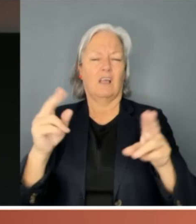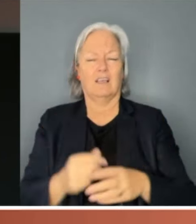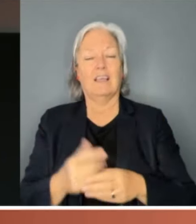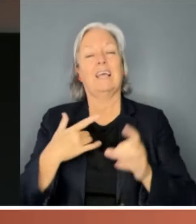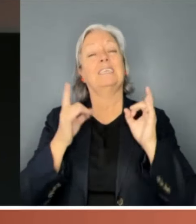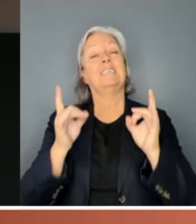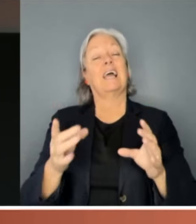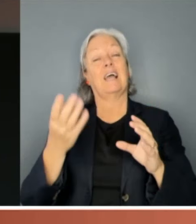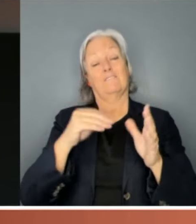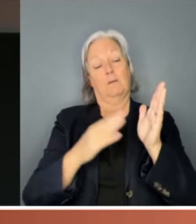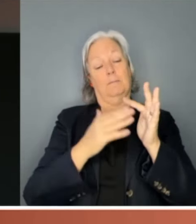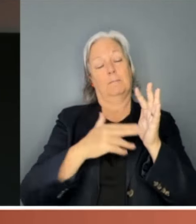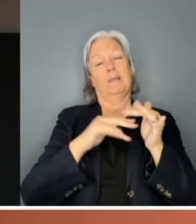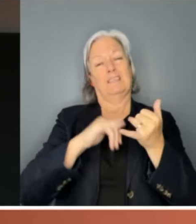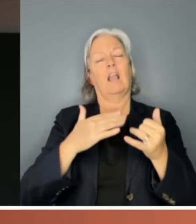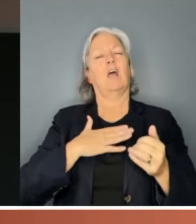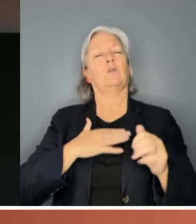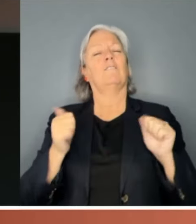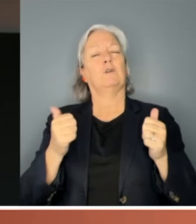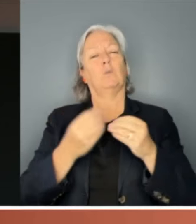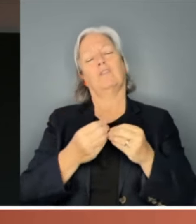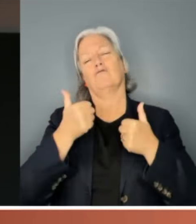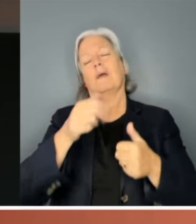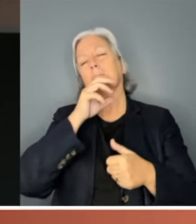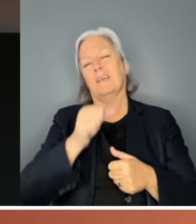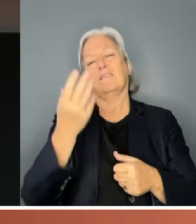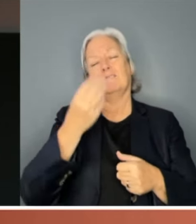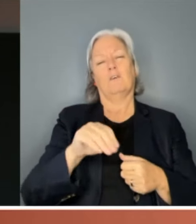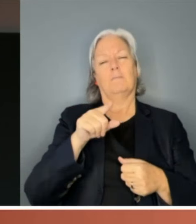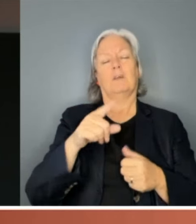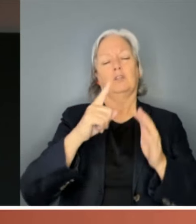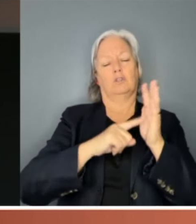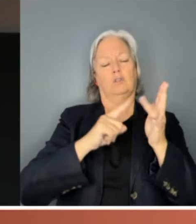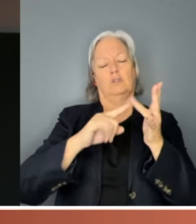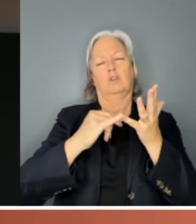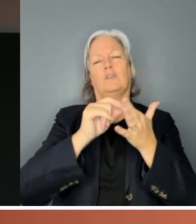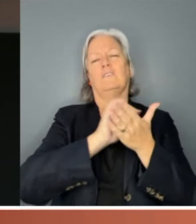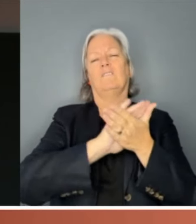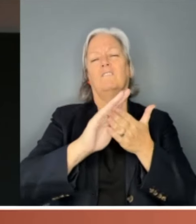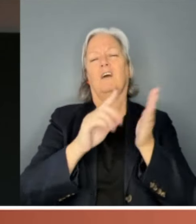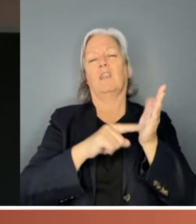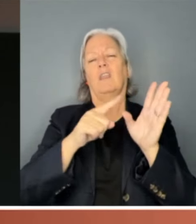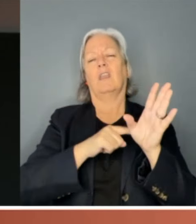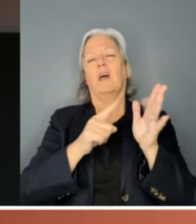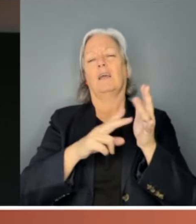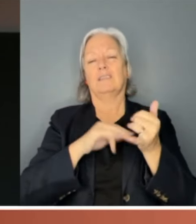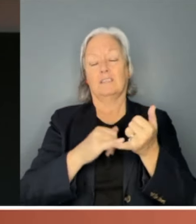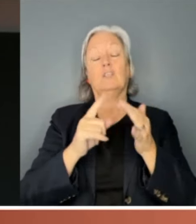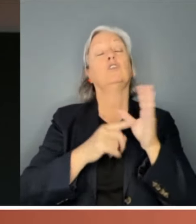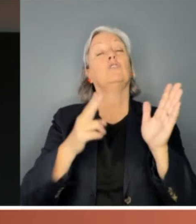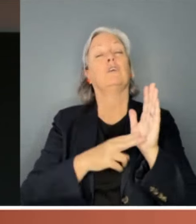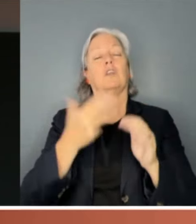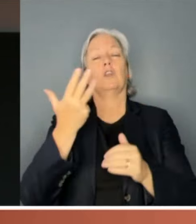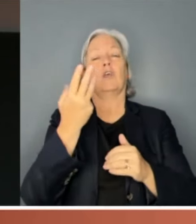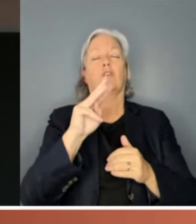Menzies, so let's end with another great man from the Grey 30, Joseph Lyons. In January 1934, the Sydney Morning